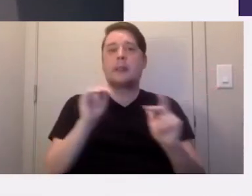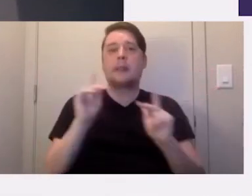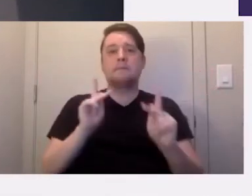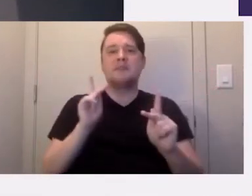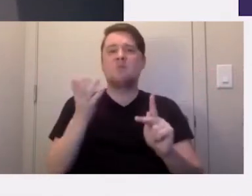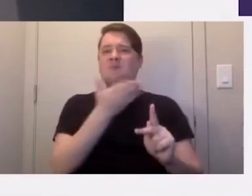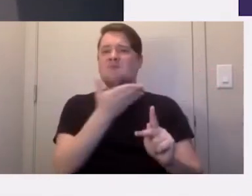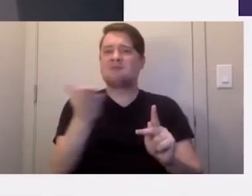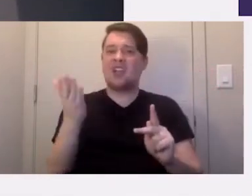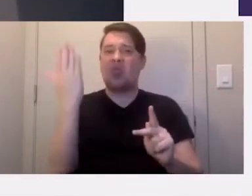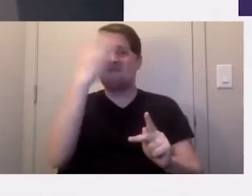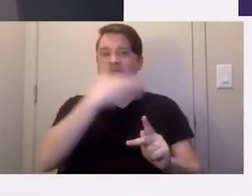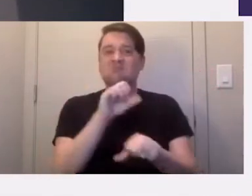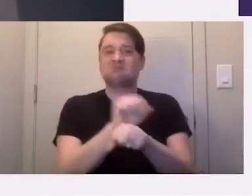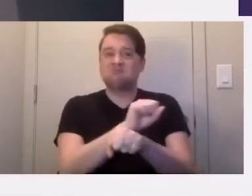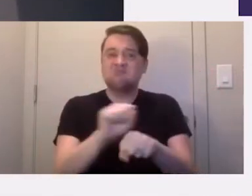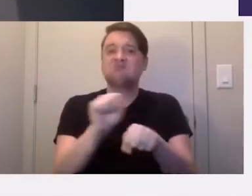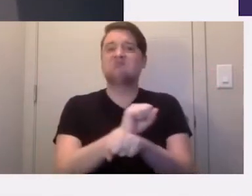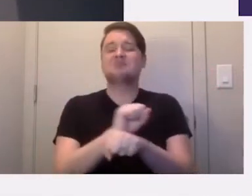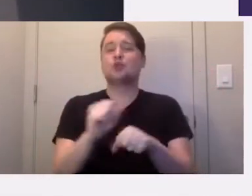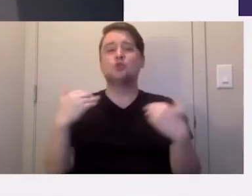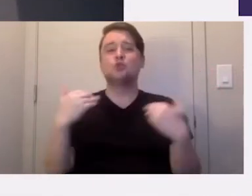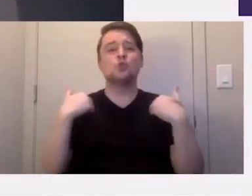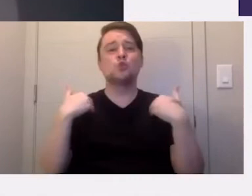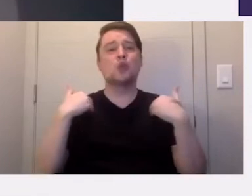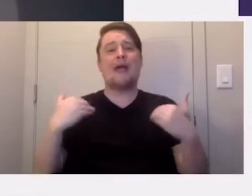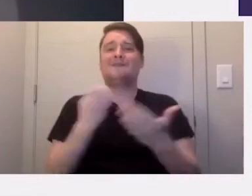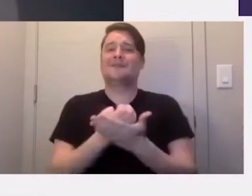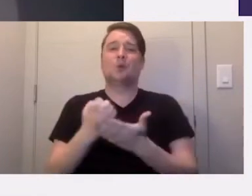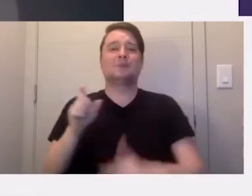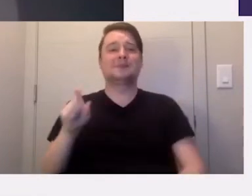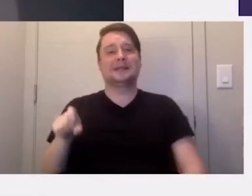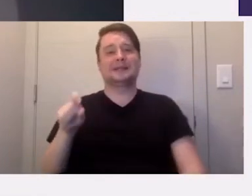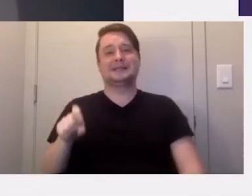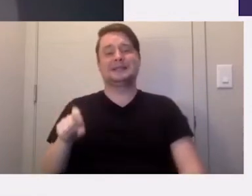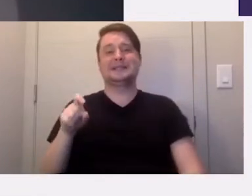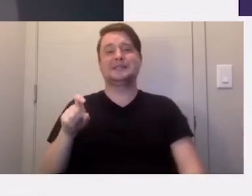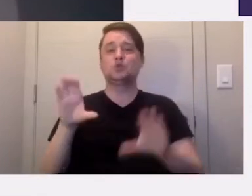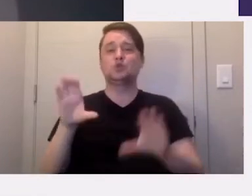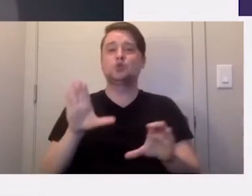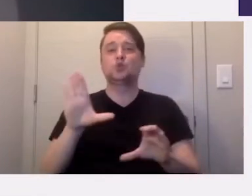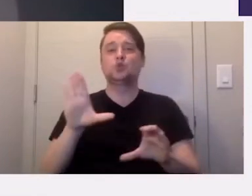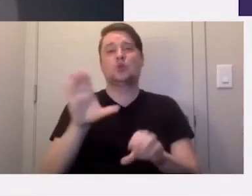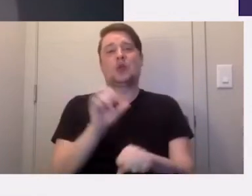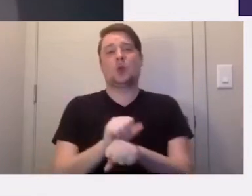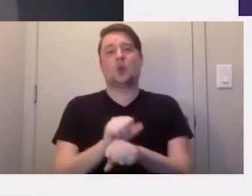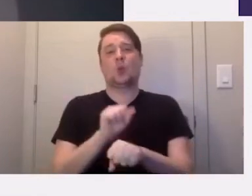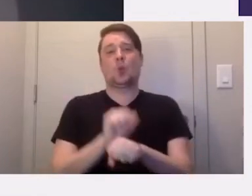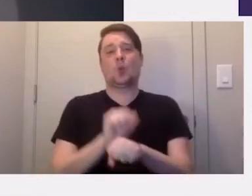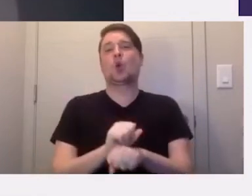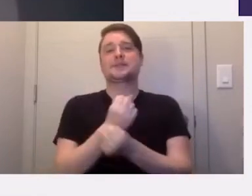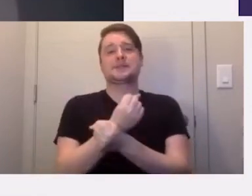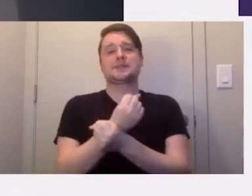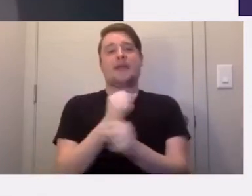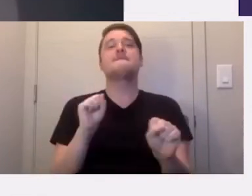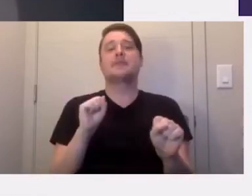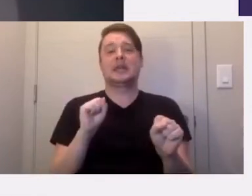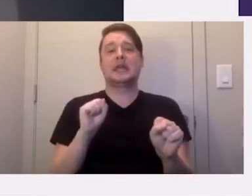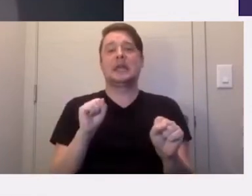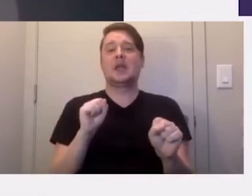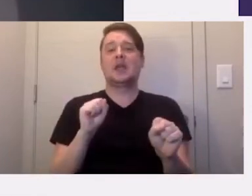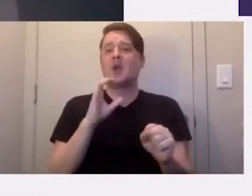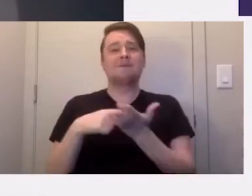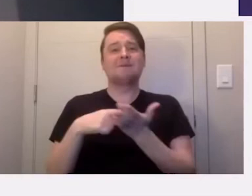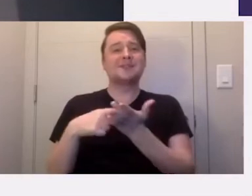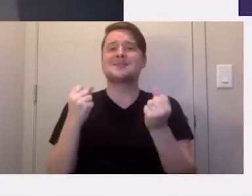of this crisis do not have the equipment that they need to do their work safely. Honestly, we've talked a lot